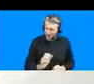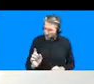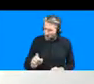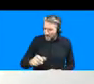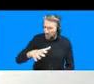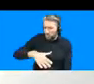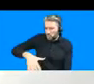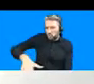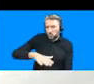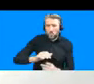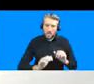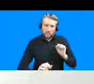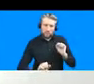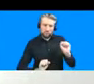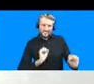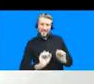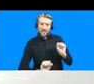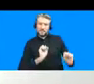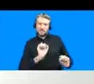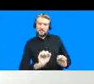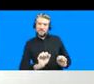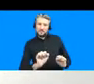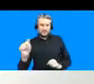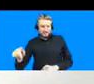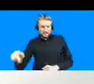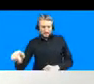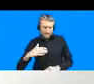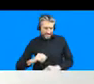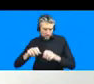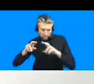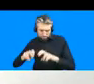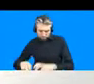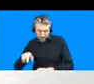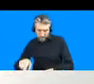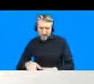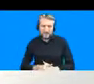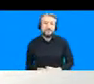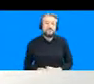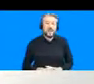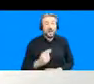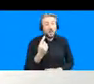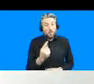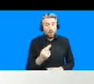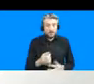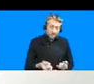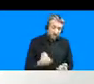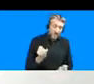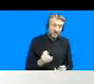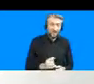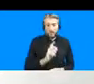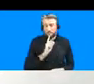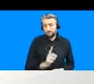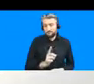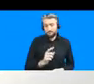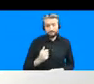resilience um and uh melissa one final point if i may um because so much has